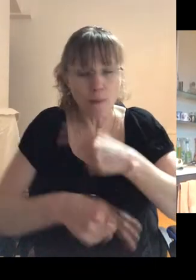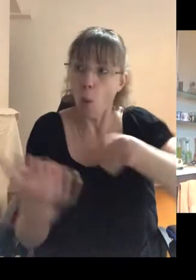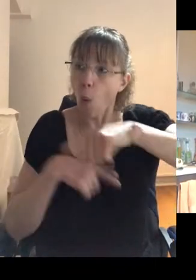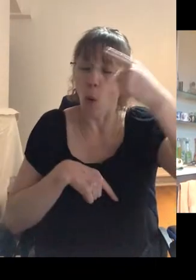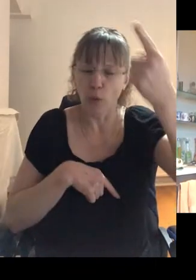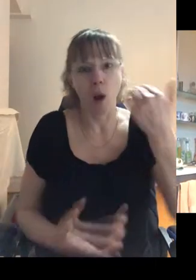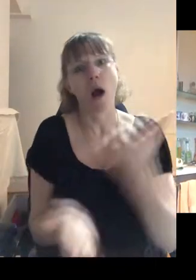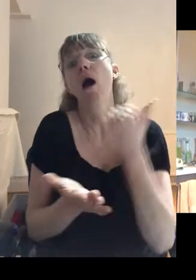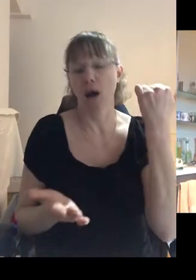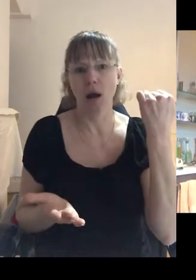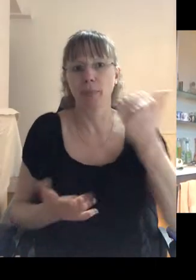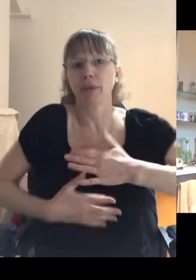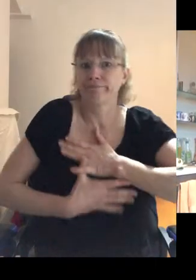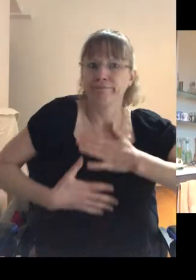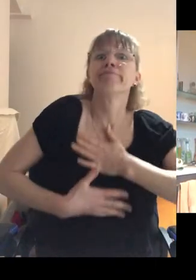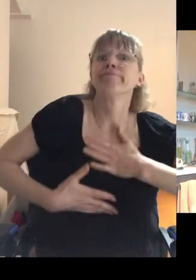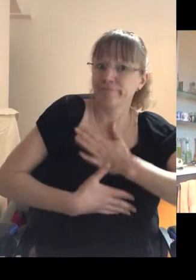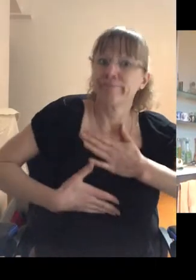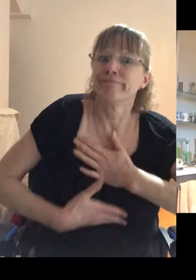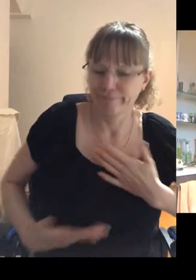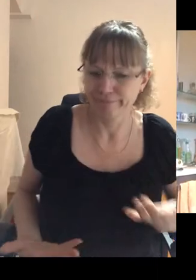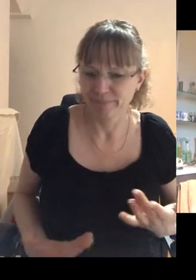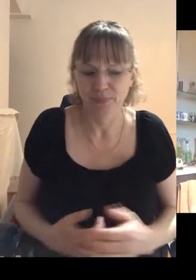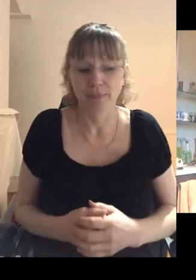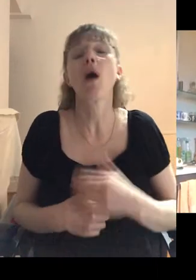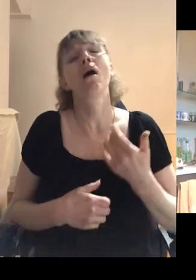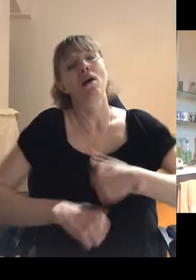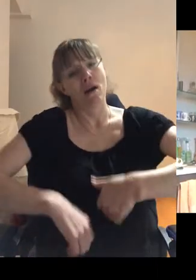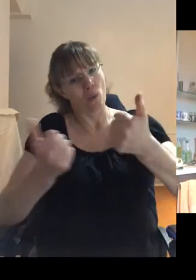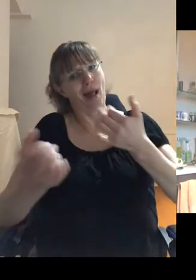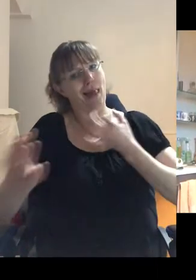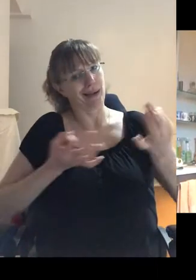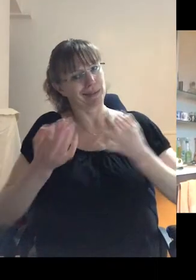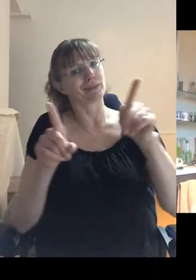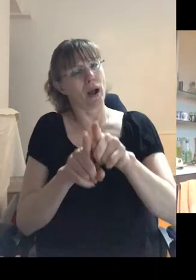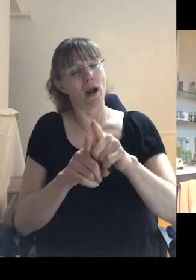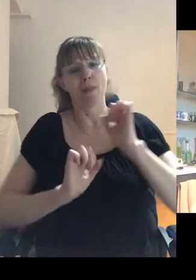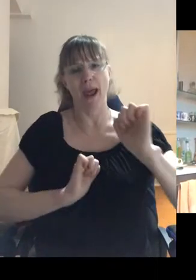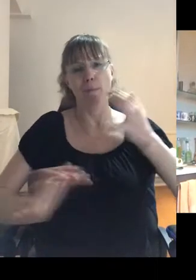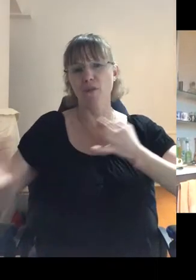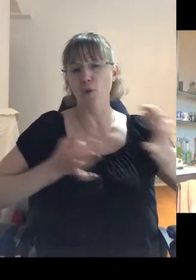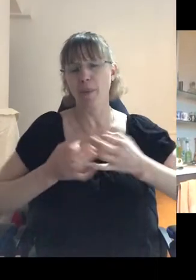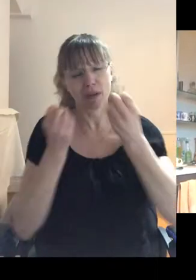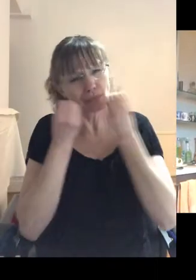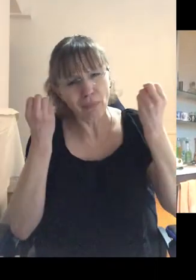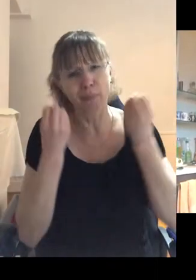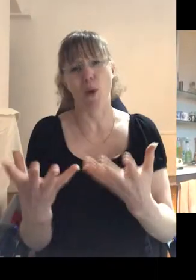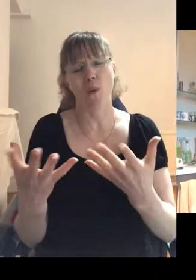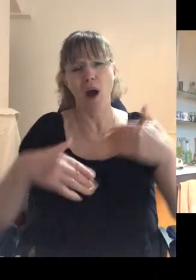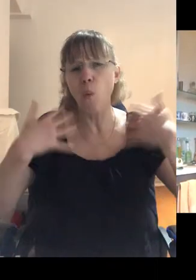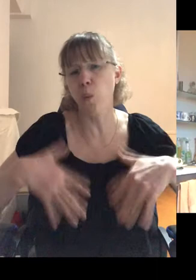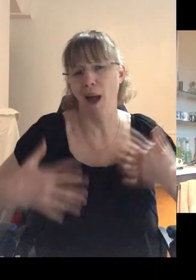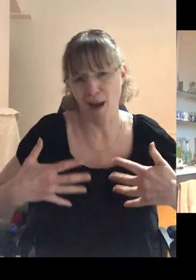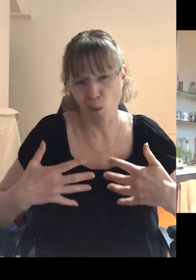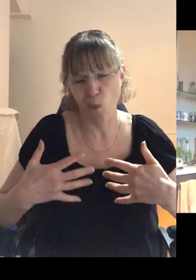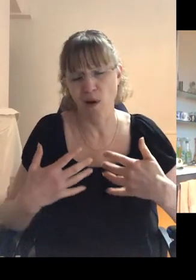Yeah. That's what's weird. Yeah. And it was universally well acted. That's the other thing. The performers, every one of them was phenomenal.